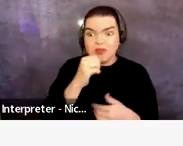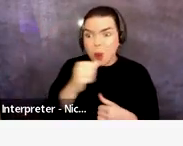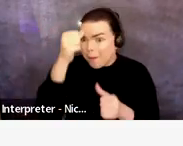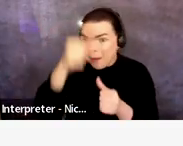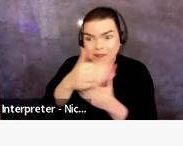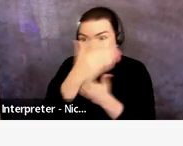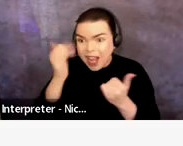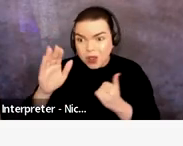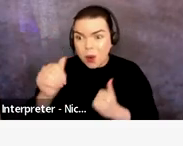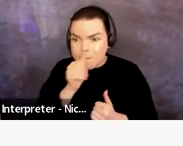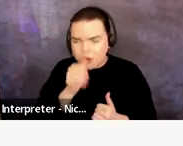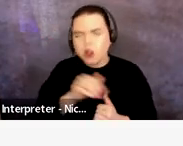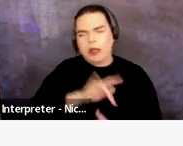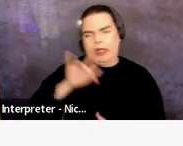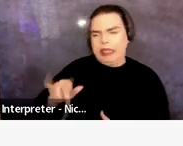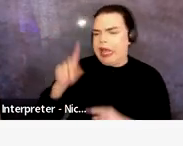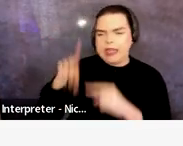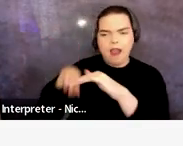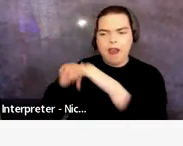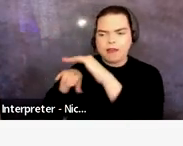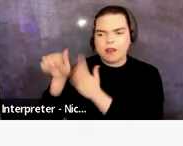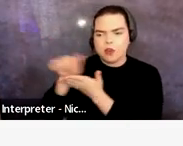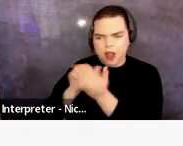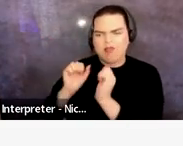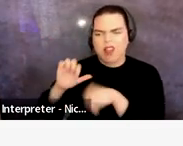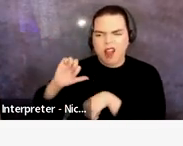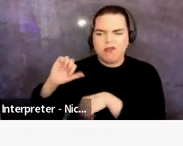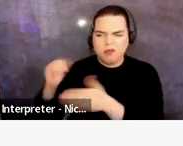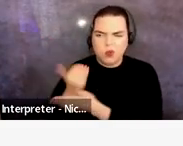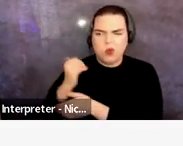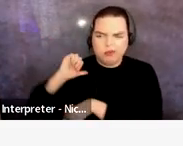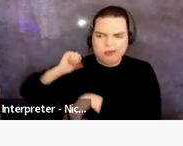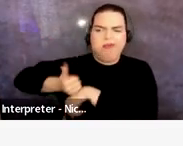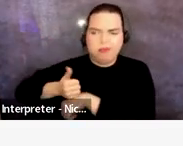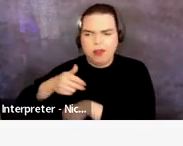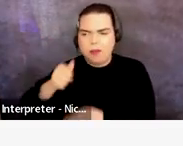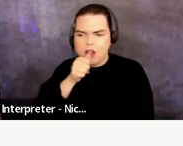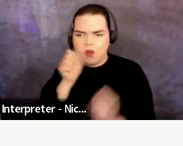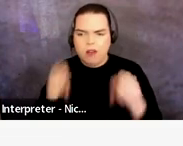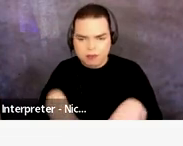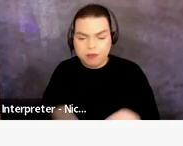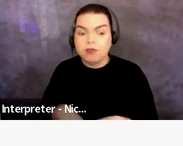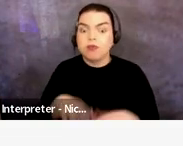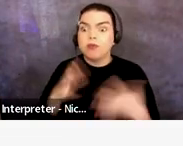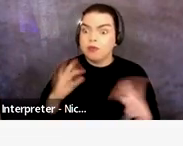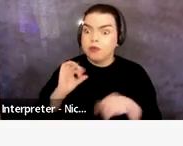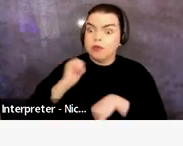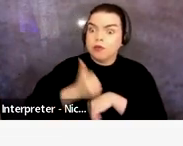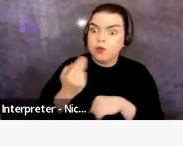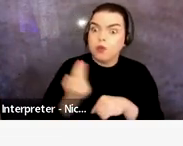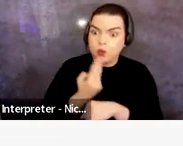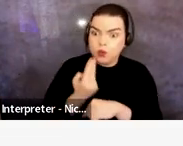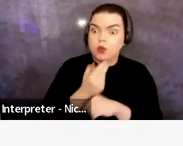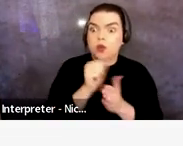on can't access your account in order to reset your password. And once you create a new account or sign in with your previous login